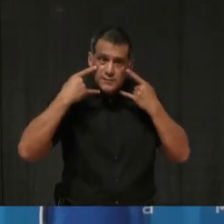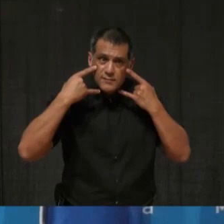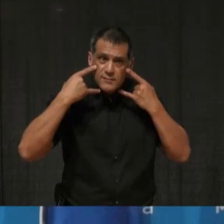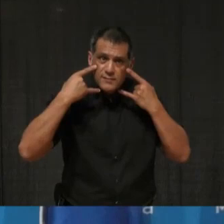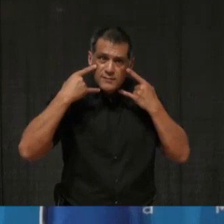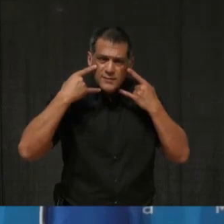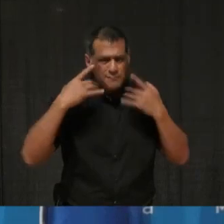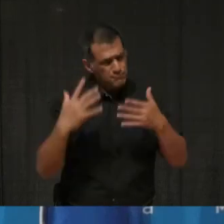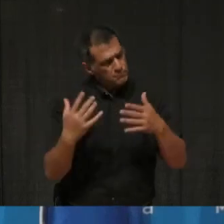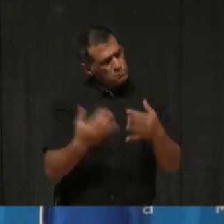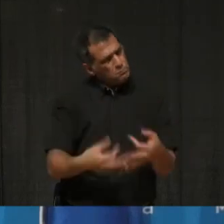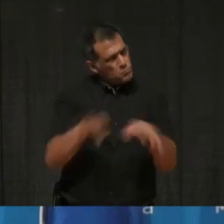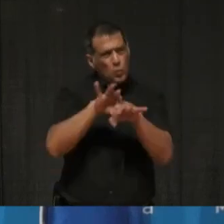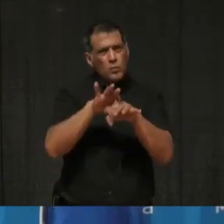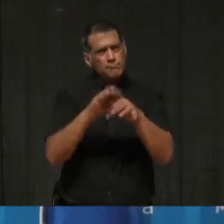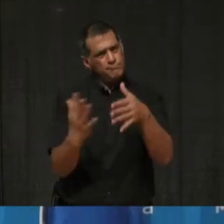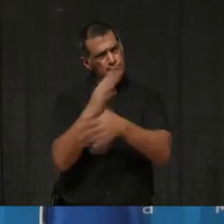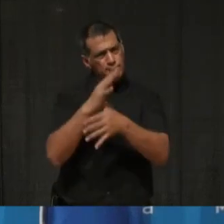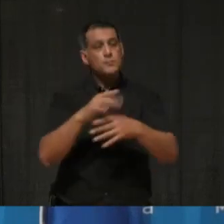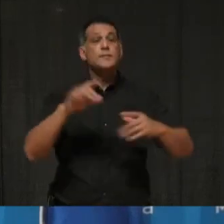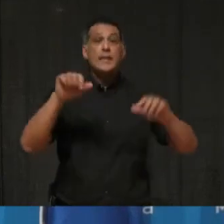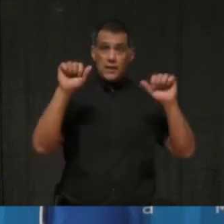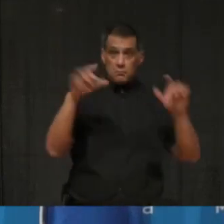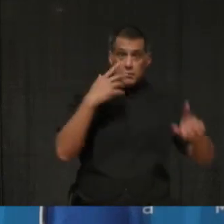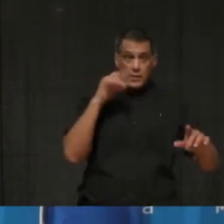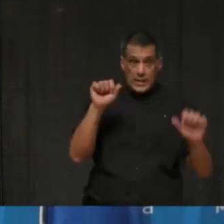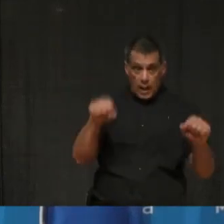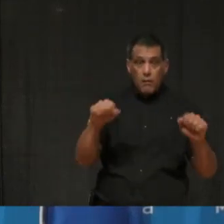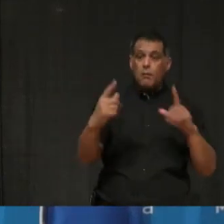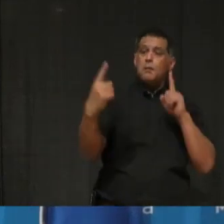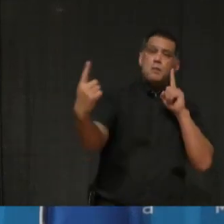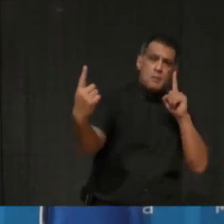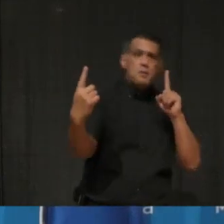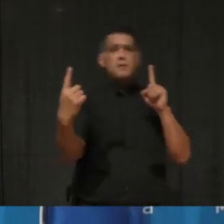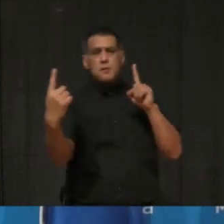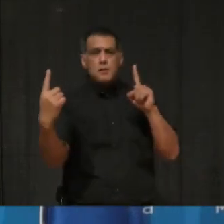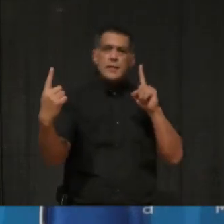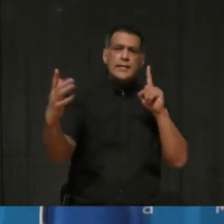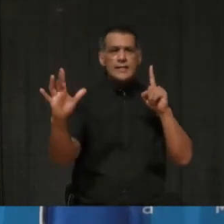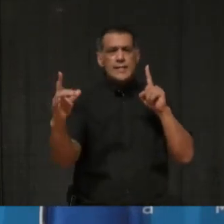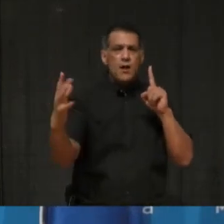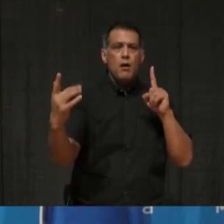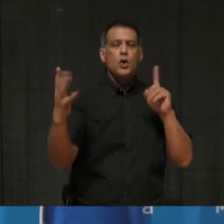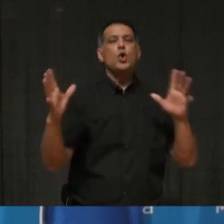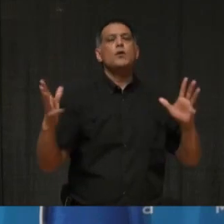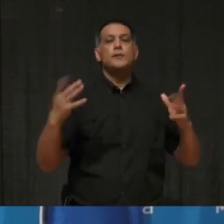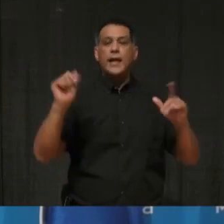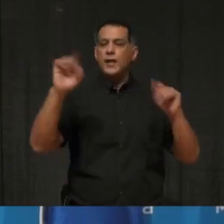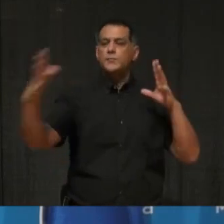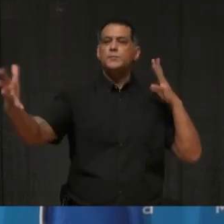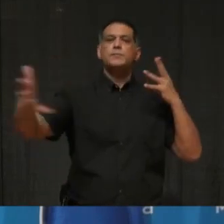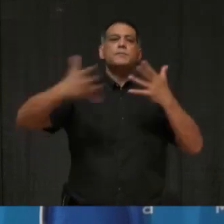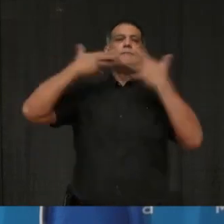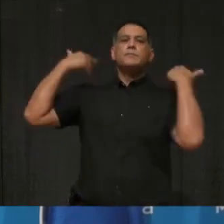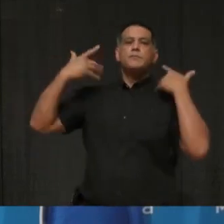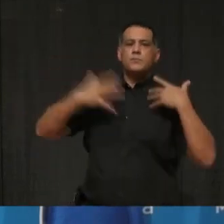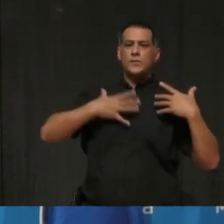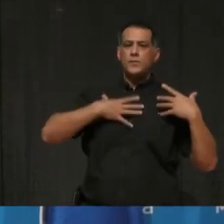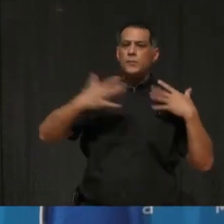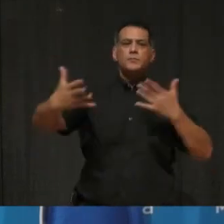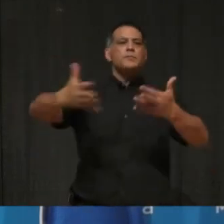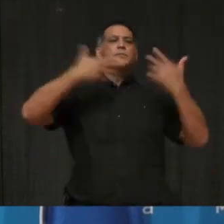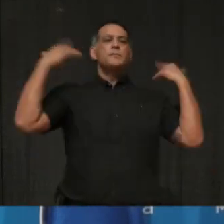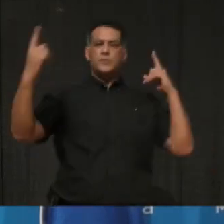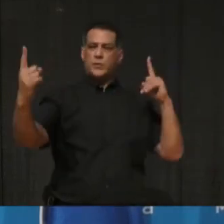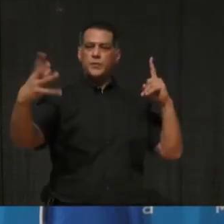one. Um, but if you can, I think that, uh, there's still the fresh air we all enjoy and like to get a little bit of when we're outdoors. So it did